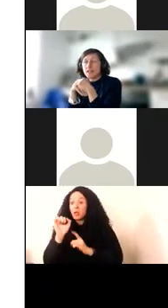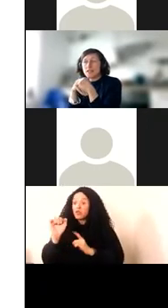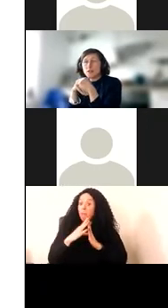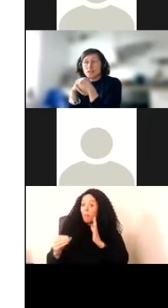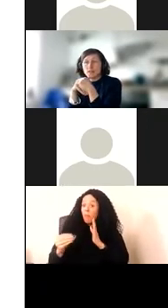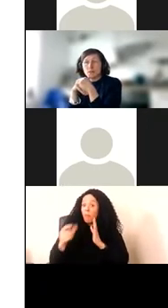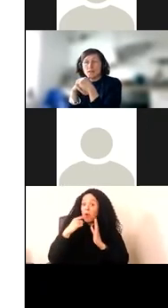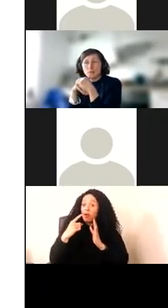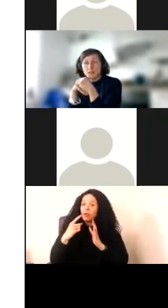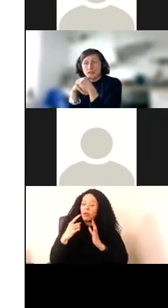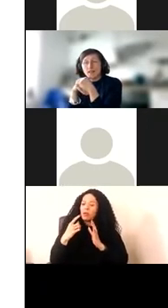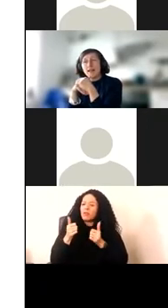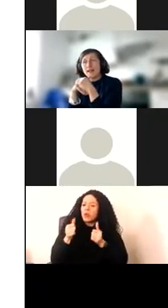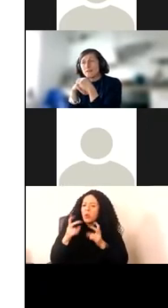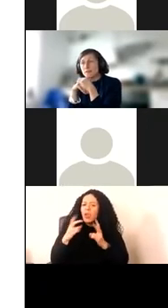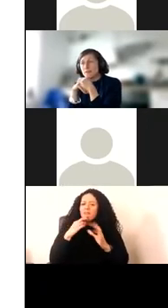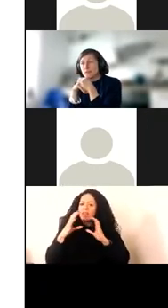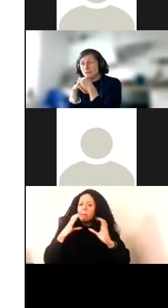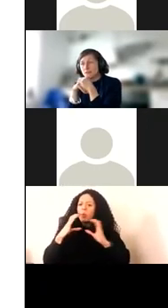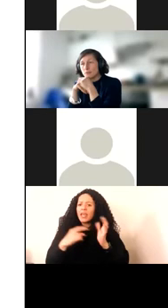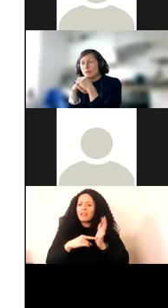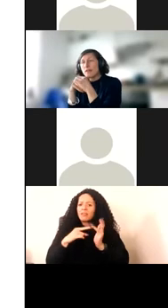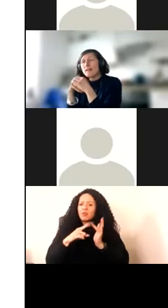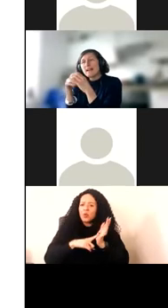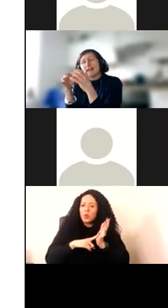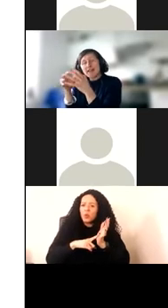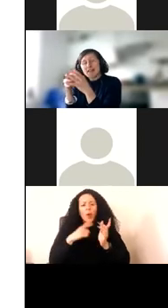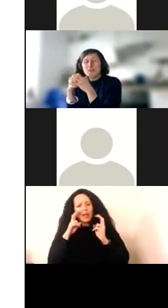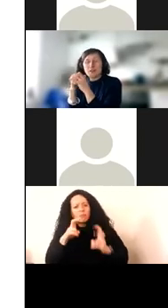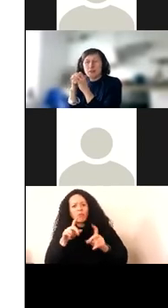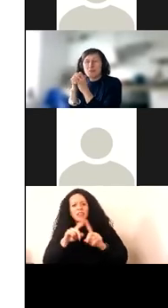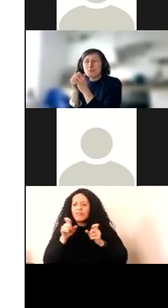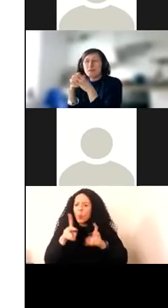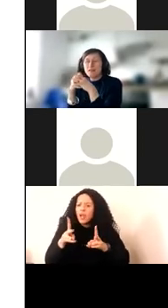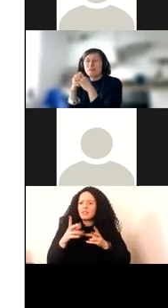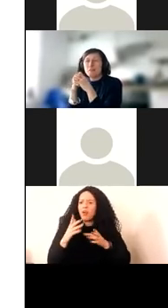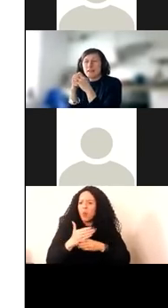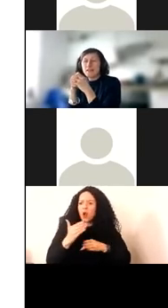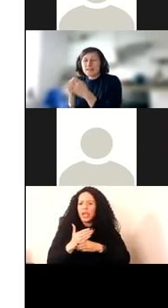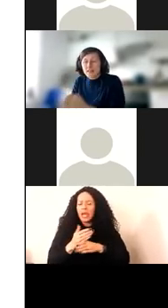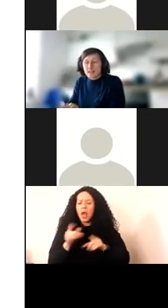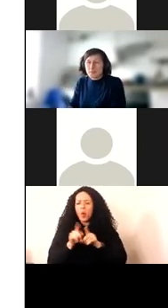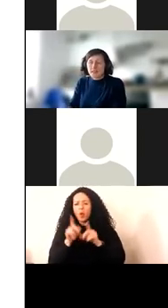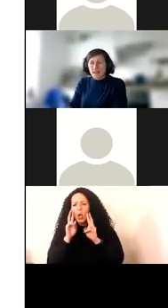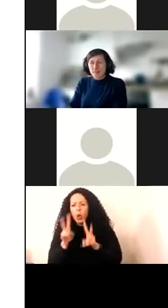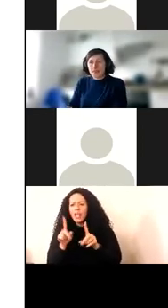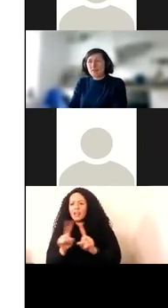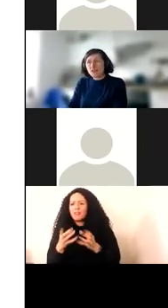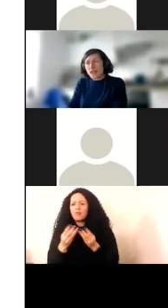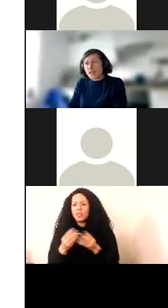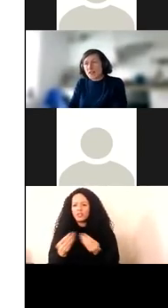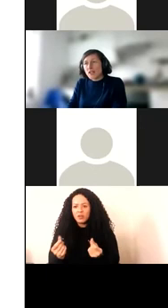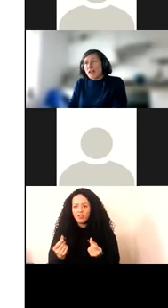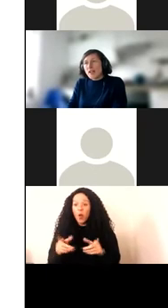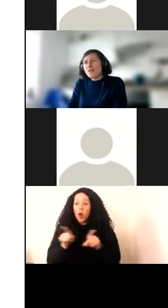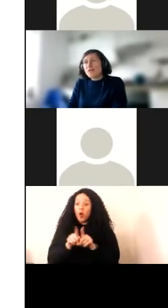differently integrated ways of working and for resource. And I think also very importantly for me seeking to be an advocate of